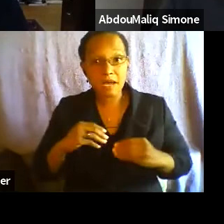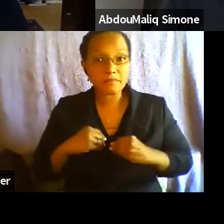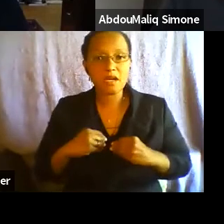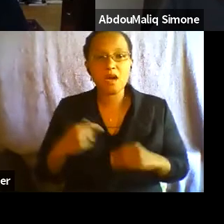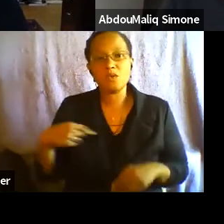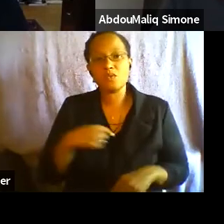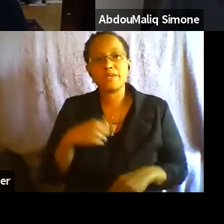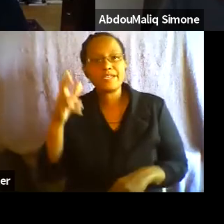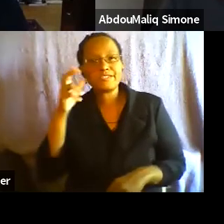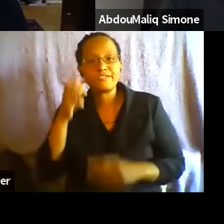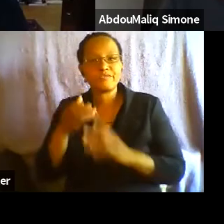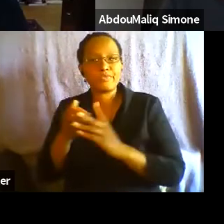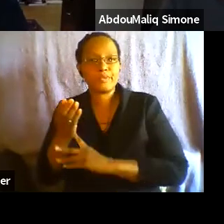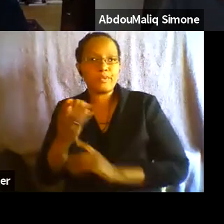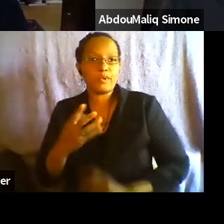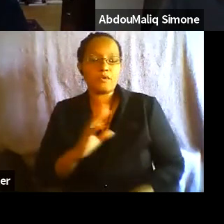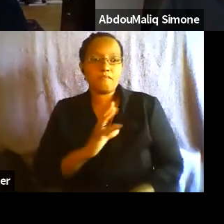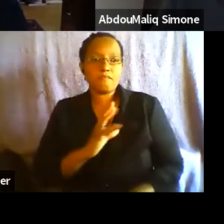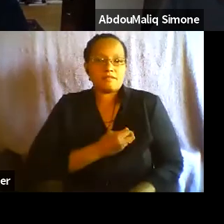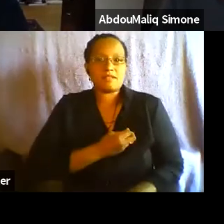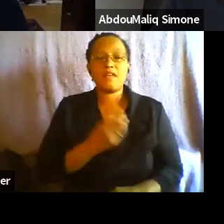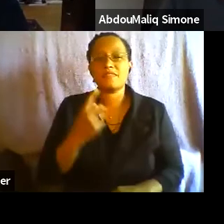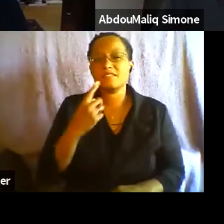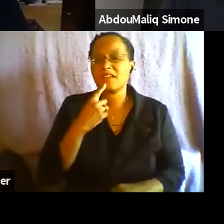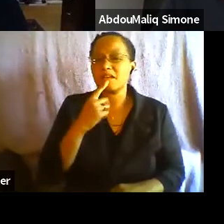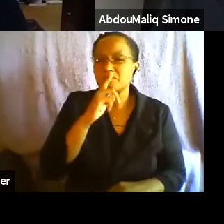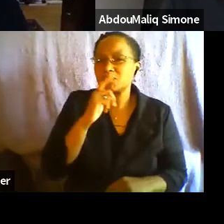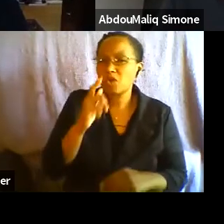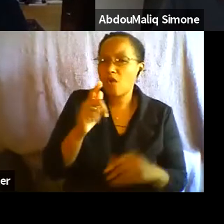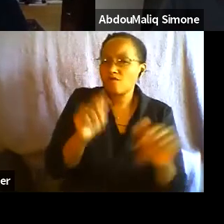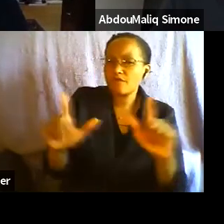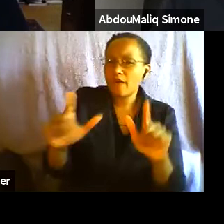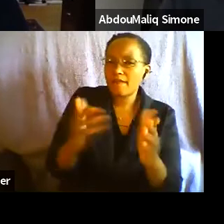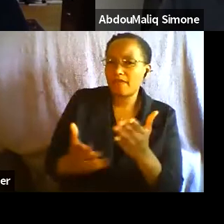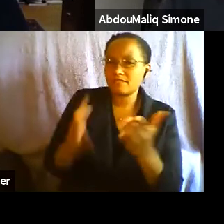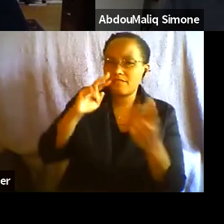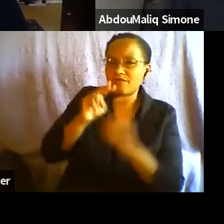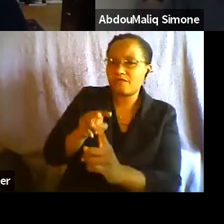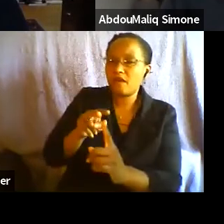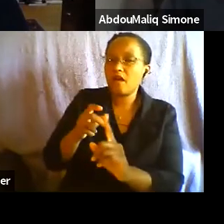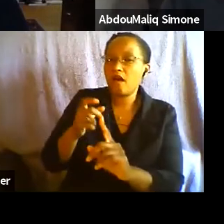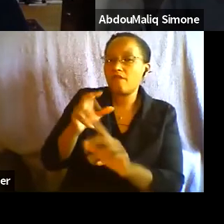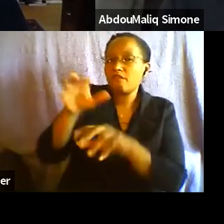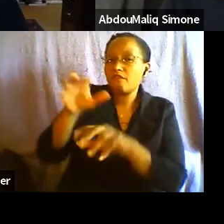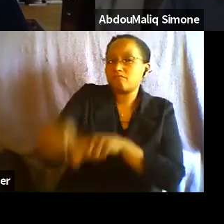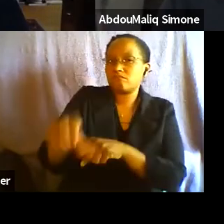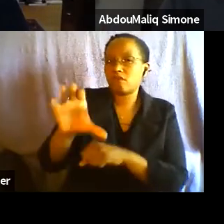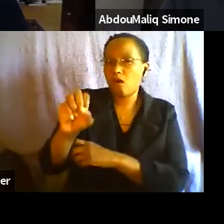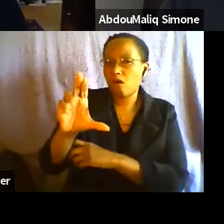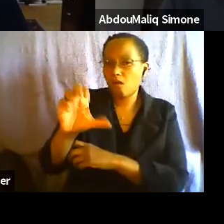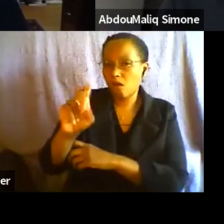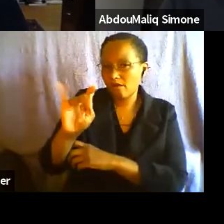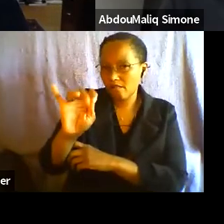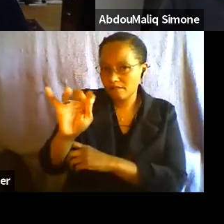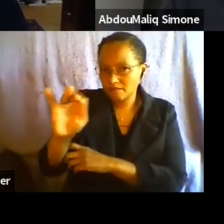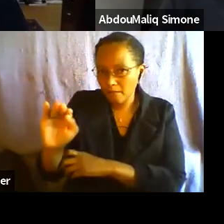settler colonialism. Just speak about occupation, for example. In the case of abolition, it's often just speak about reformism. Don't